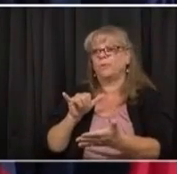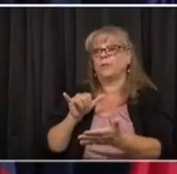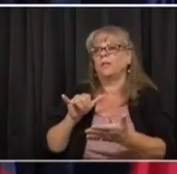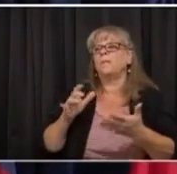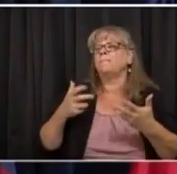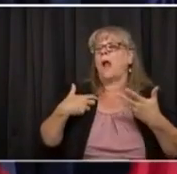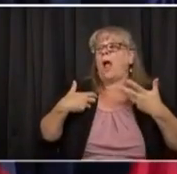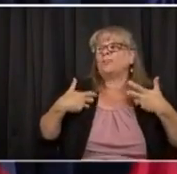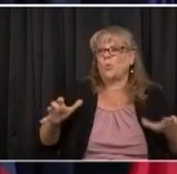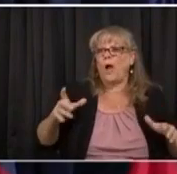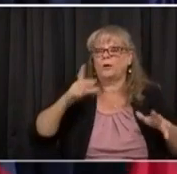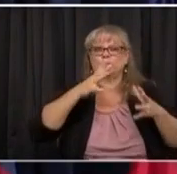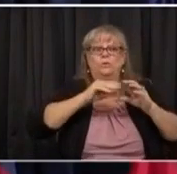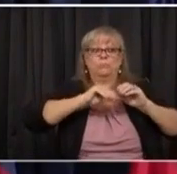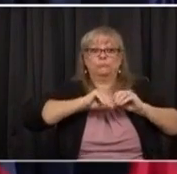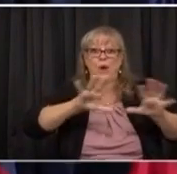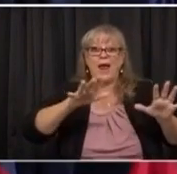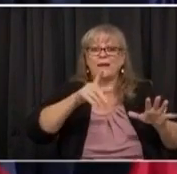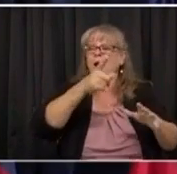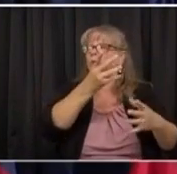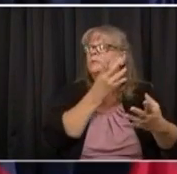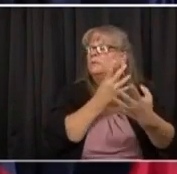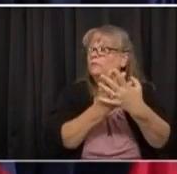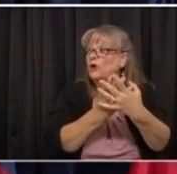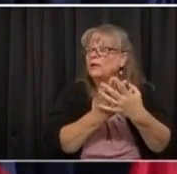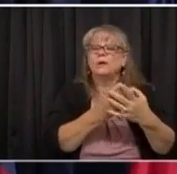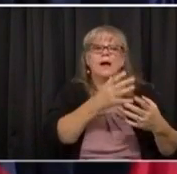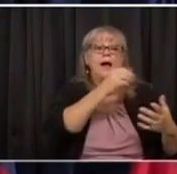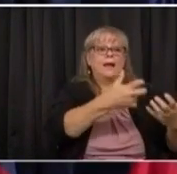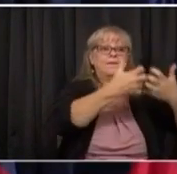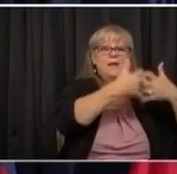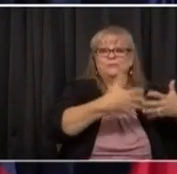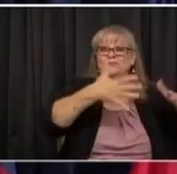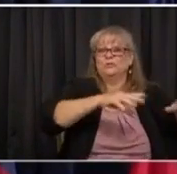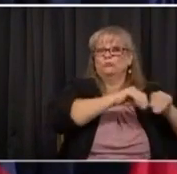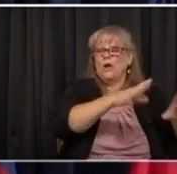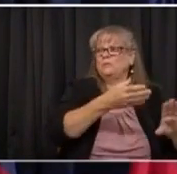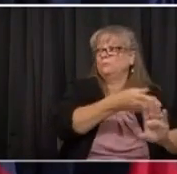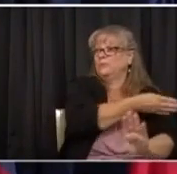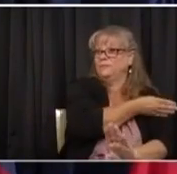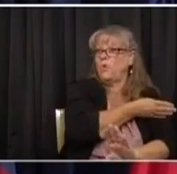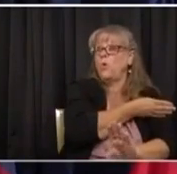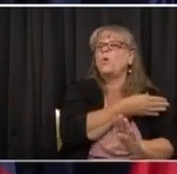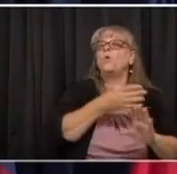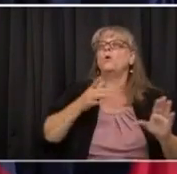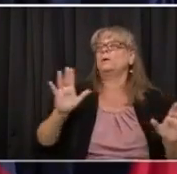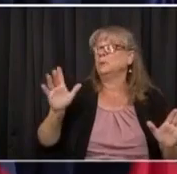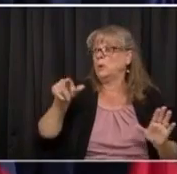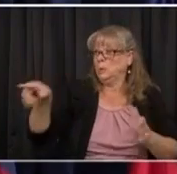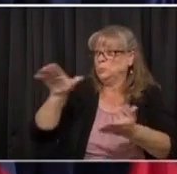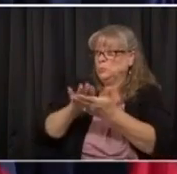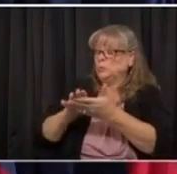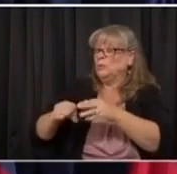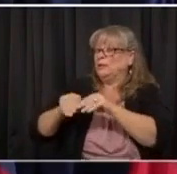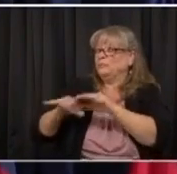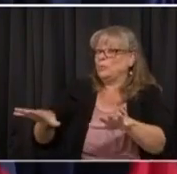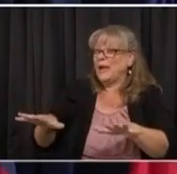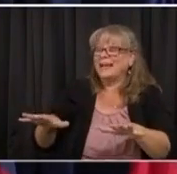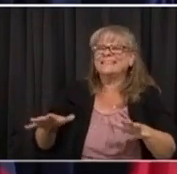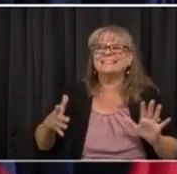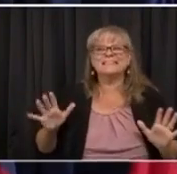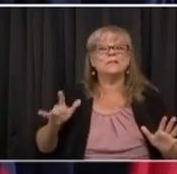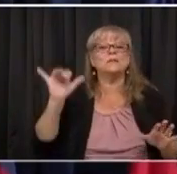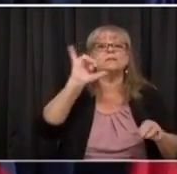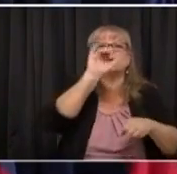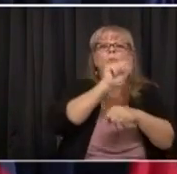outbreaks at schools. Governor Polis said he hopes one case does not shut down an entire school and hopes only the people exposed to